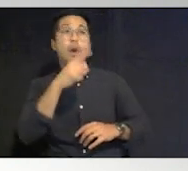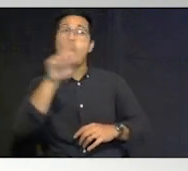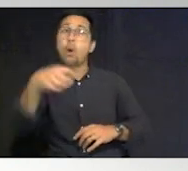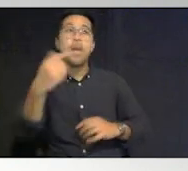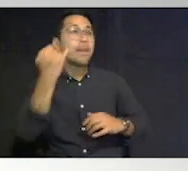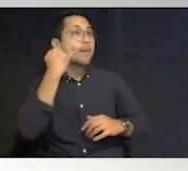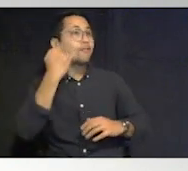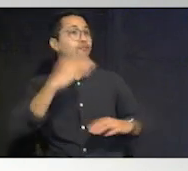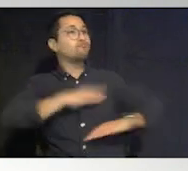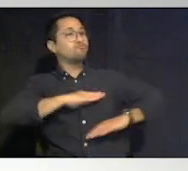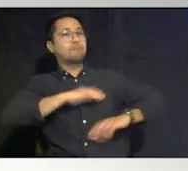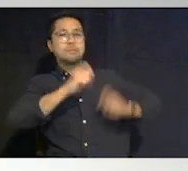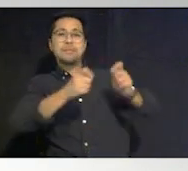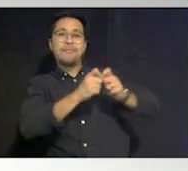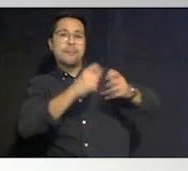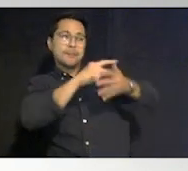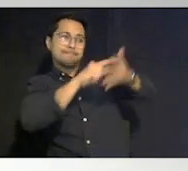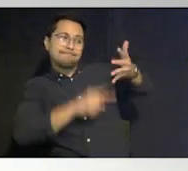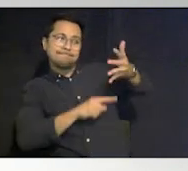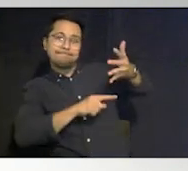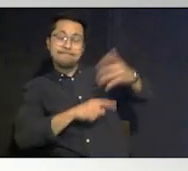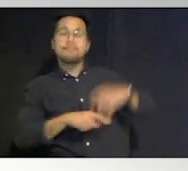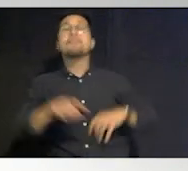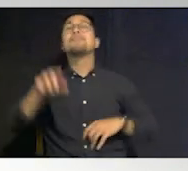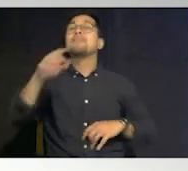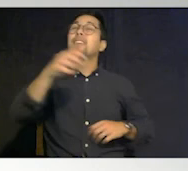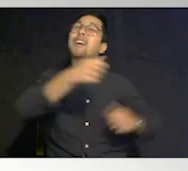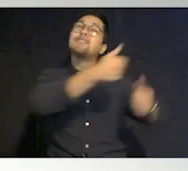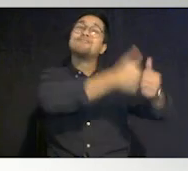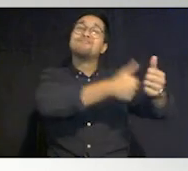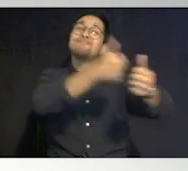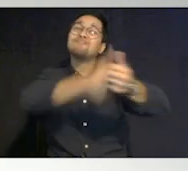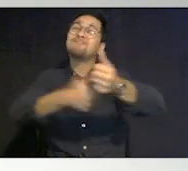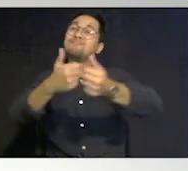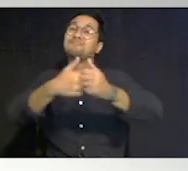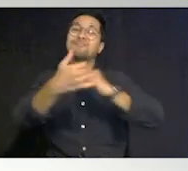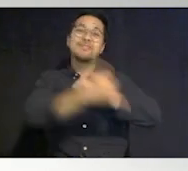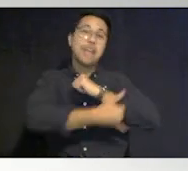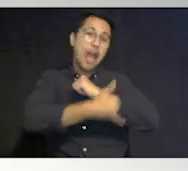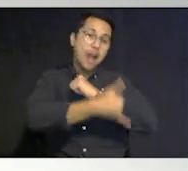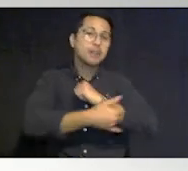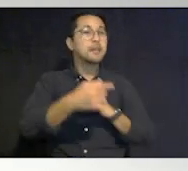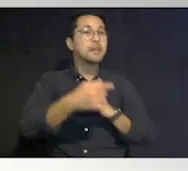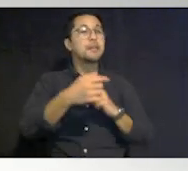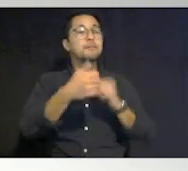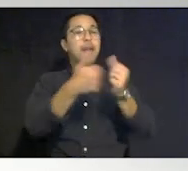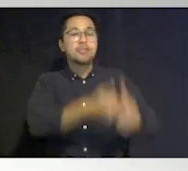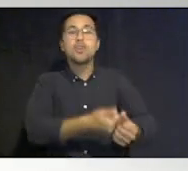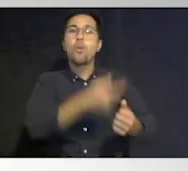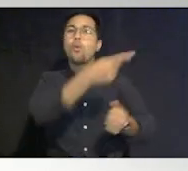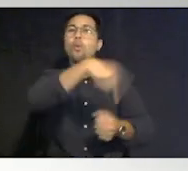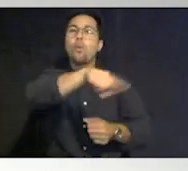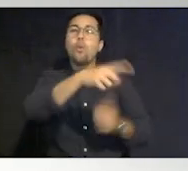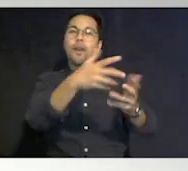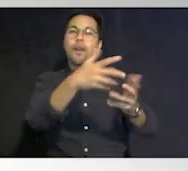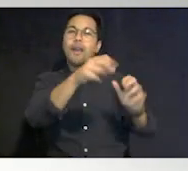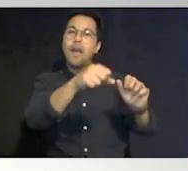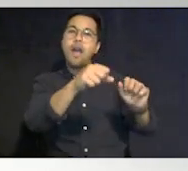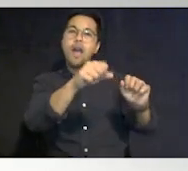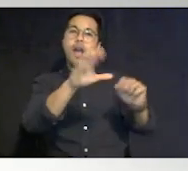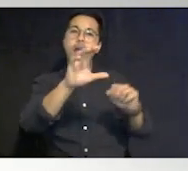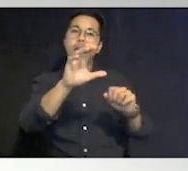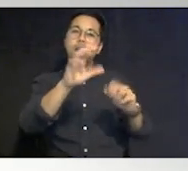so that is the county by county decision about what they can accommodate in in the shelter they're doing the right thing yeah